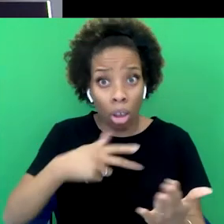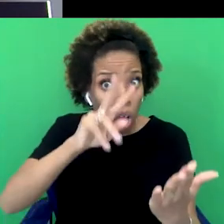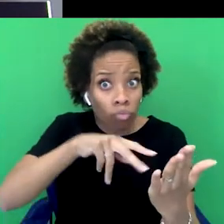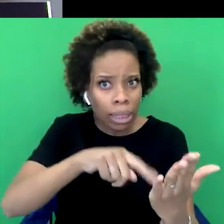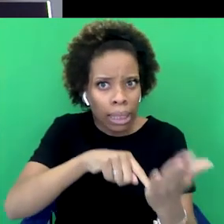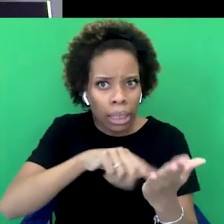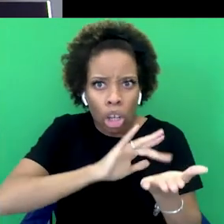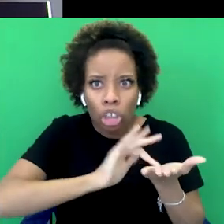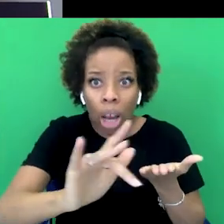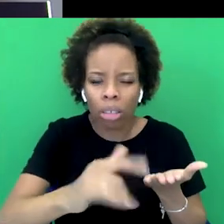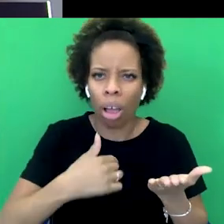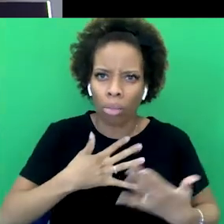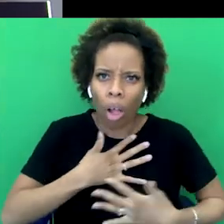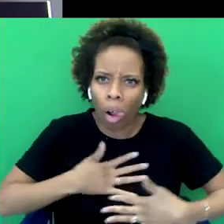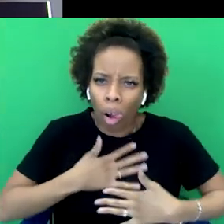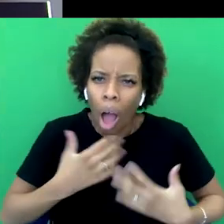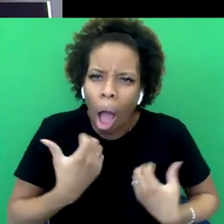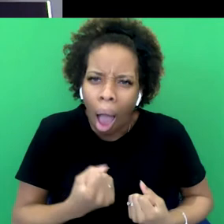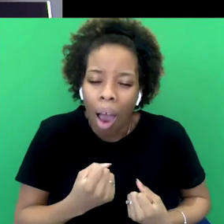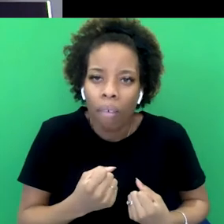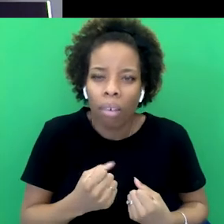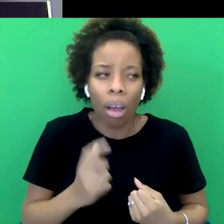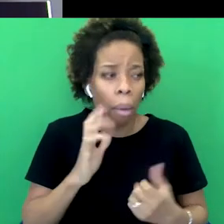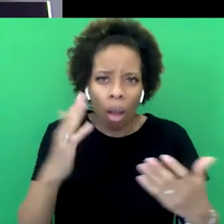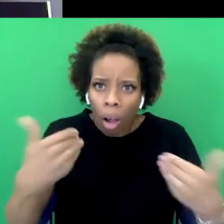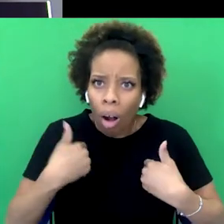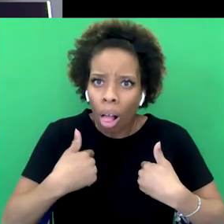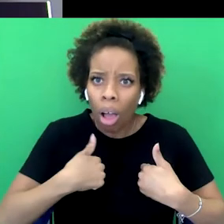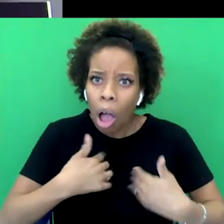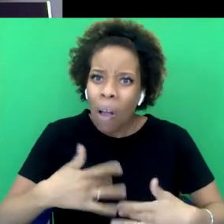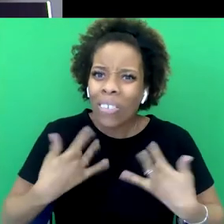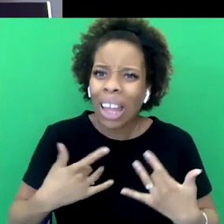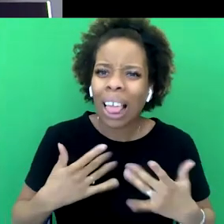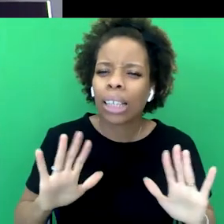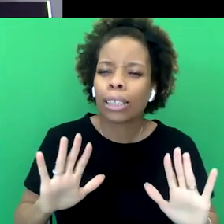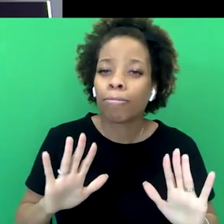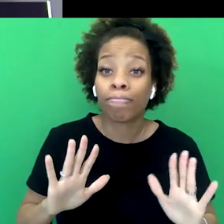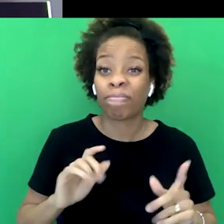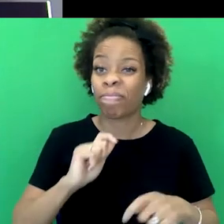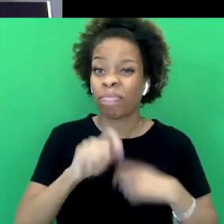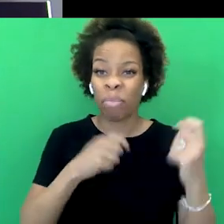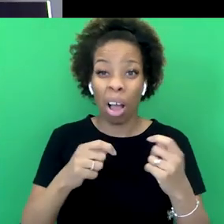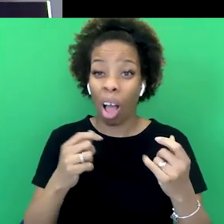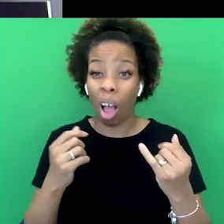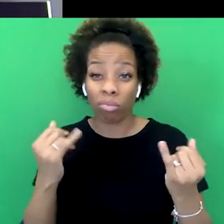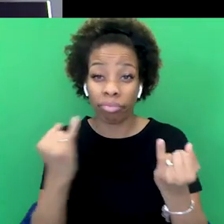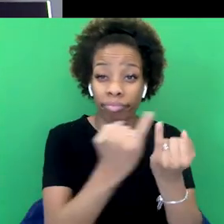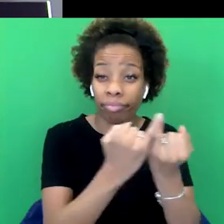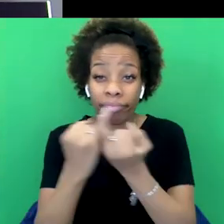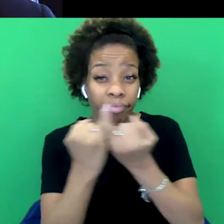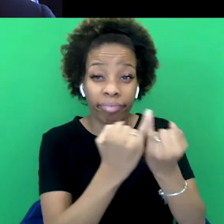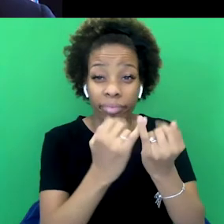feelings, but you can't make it entirely about your feelings because that just ends up in this culture war, which is going nowhere.